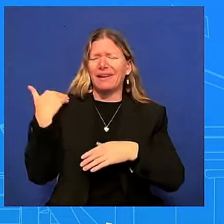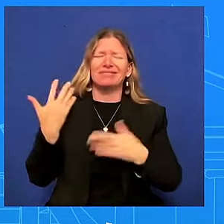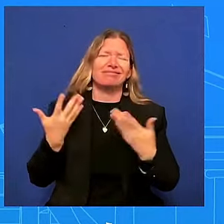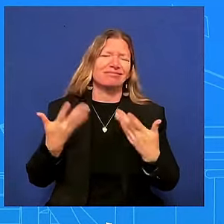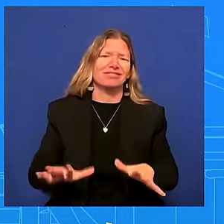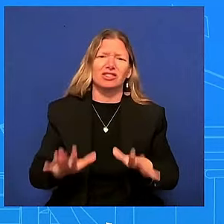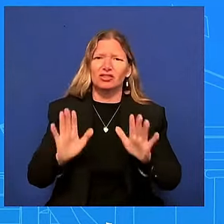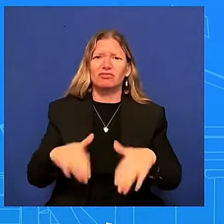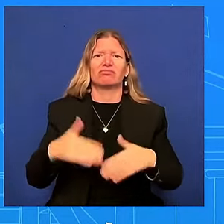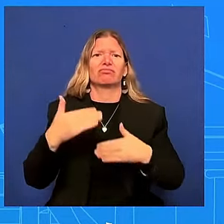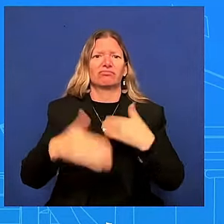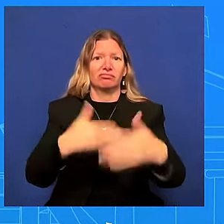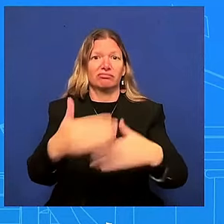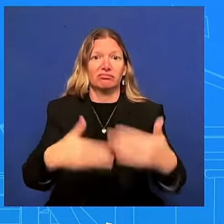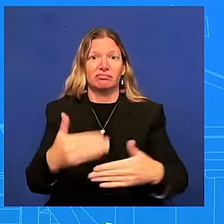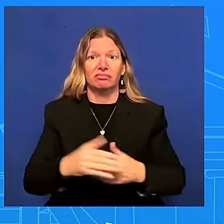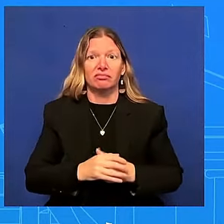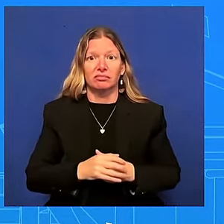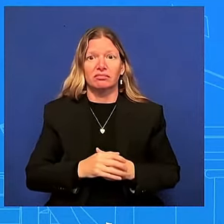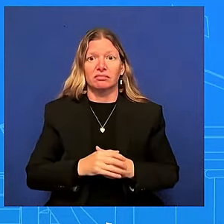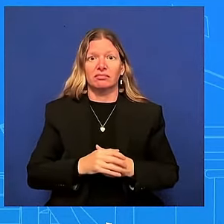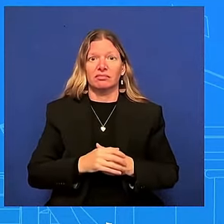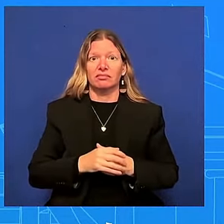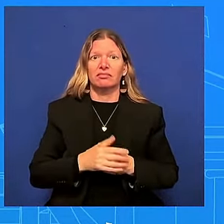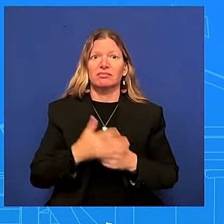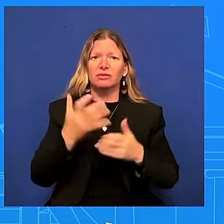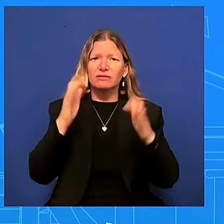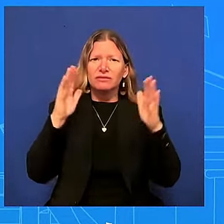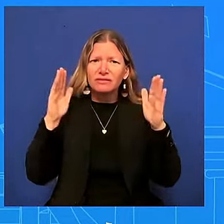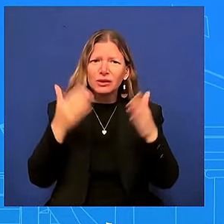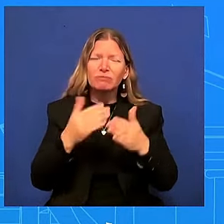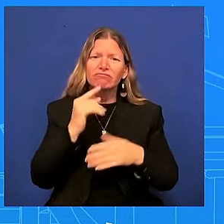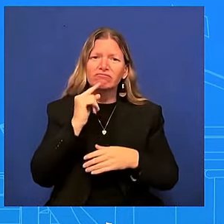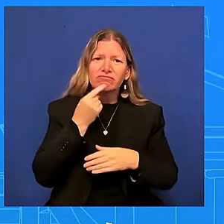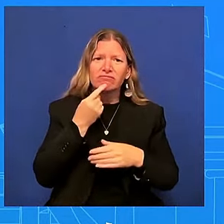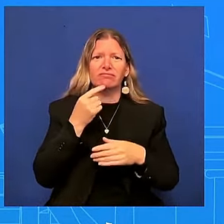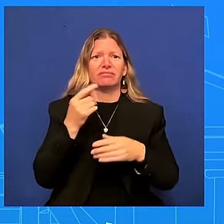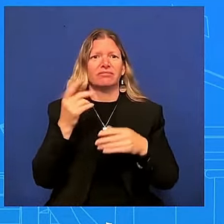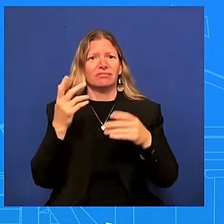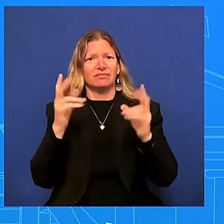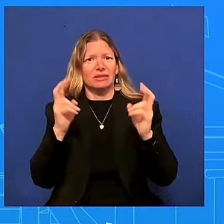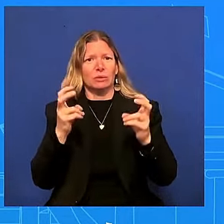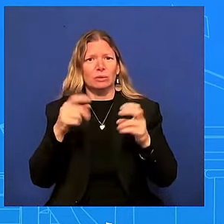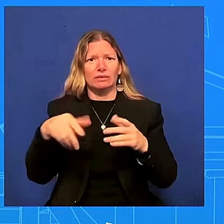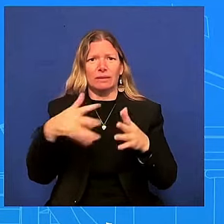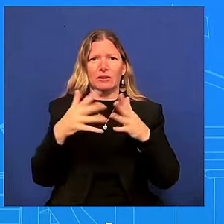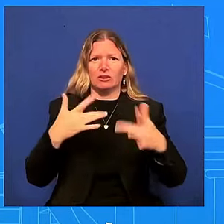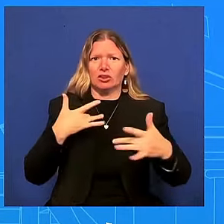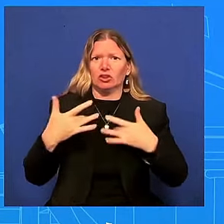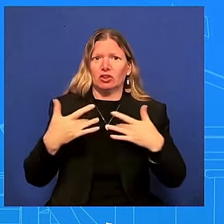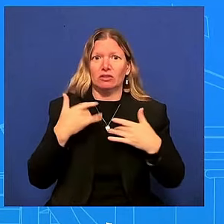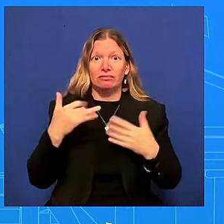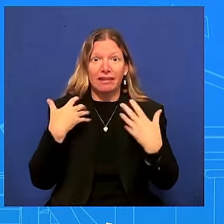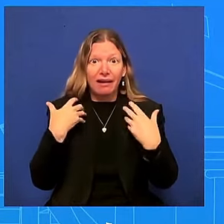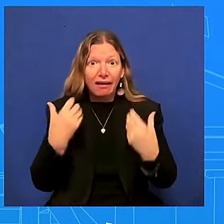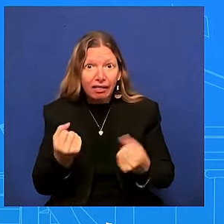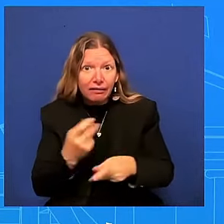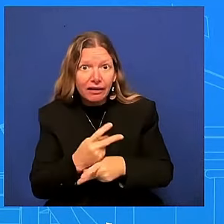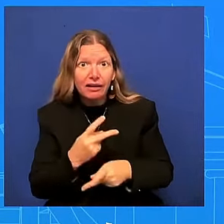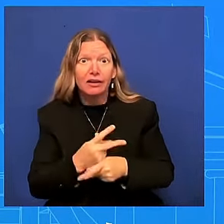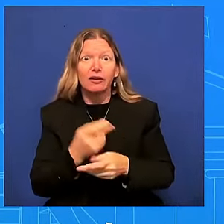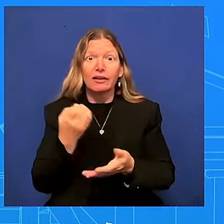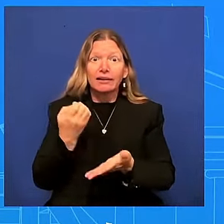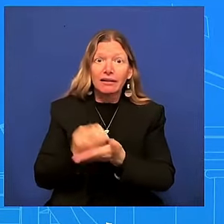americans care about health care economy those are things that they care about democracy freedom fighting for uh the rights for women to make